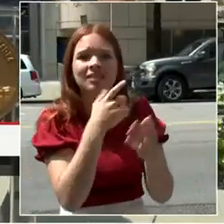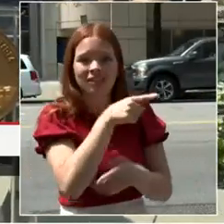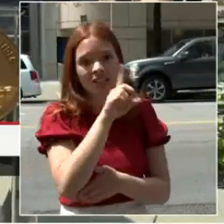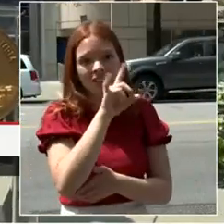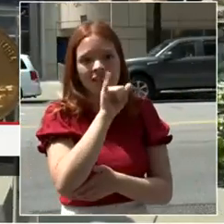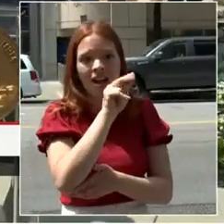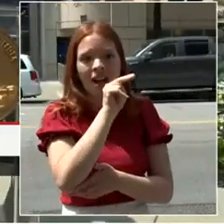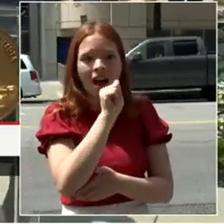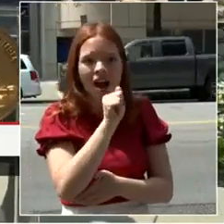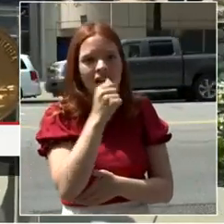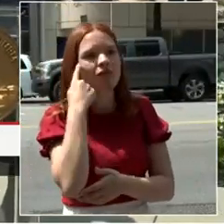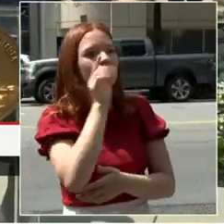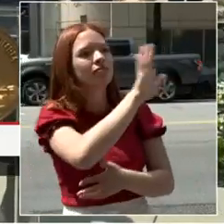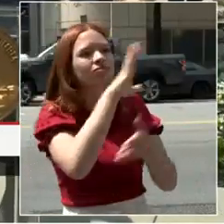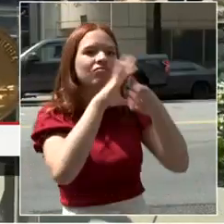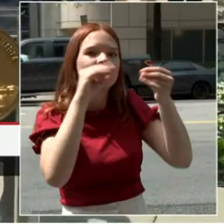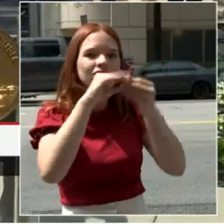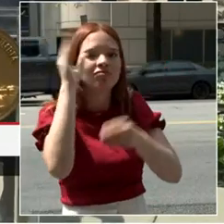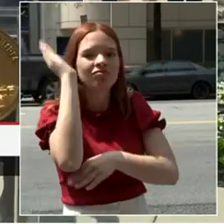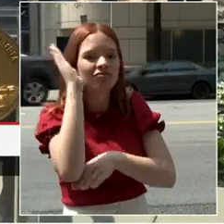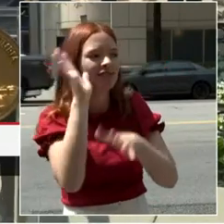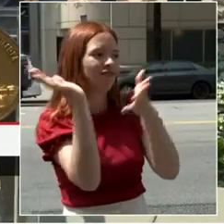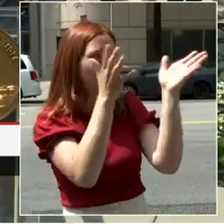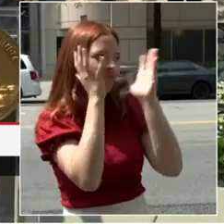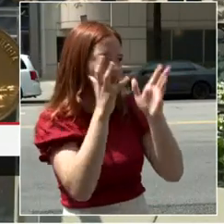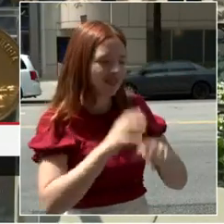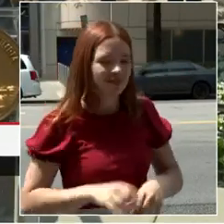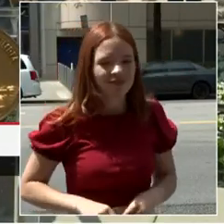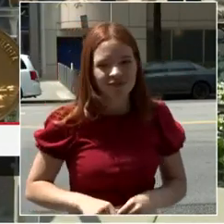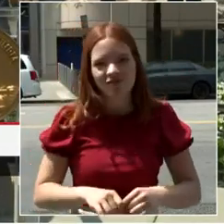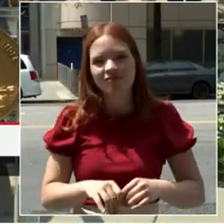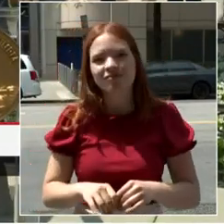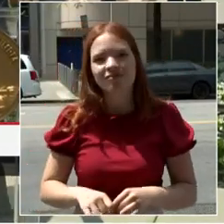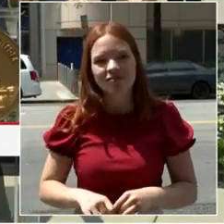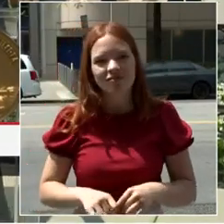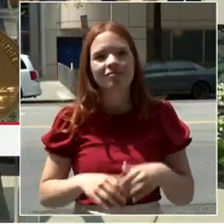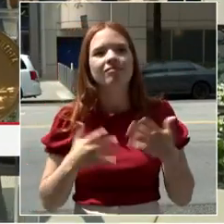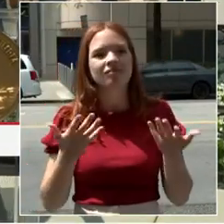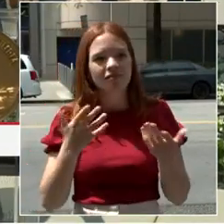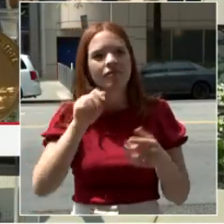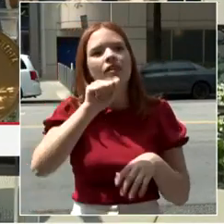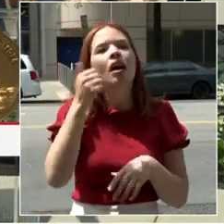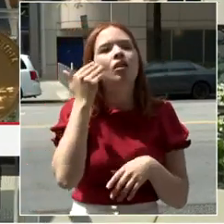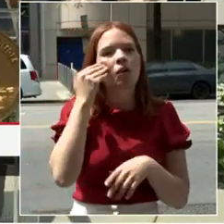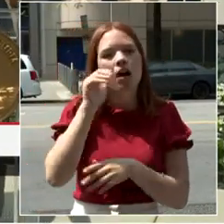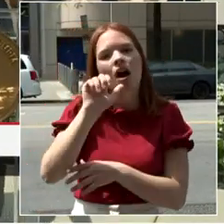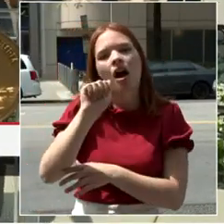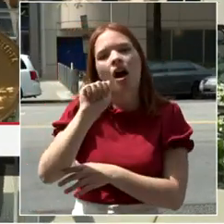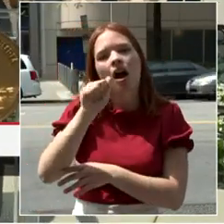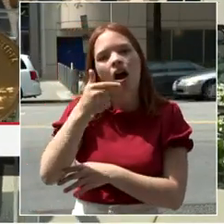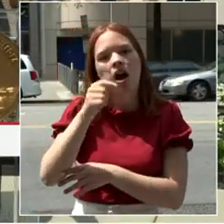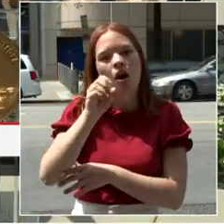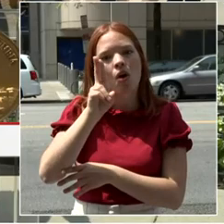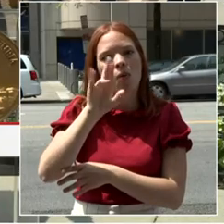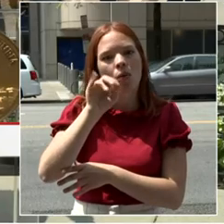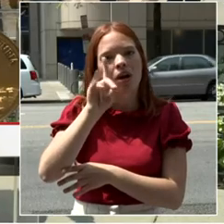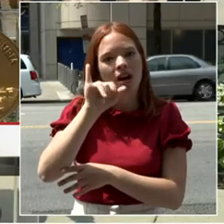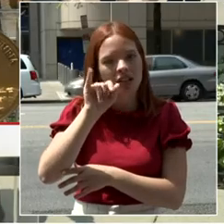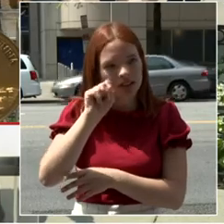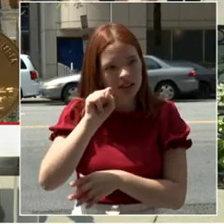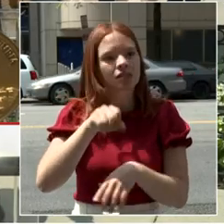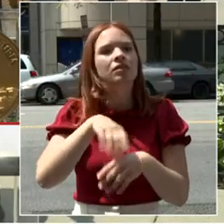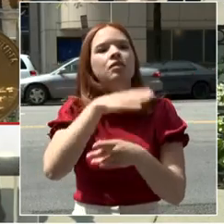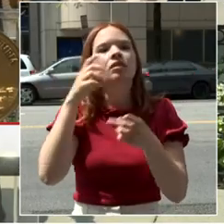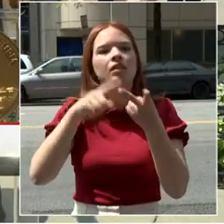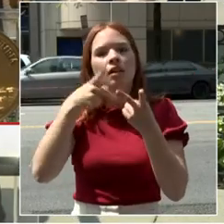I know all the work that Leona and Jaren and the bids have been doing across the District of Columbia. But I'm going end, Mayor, with a line from